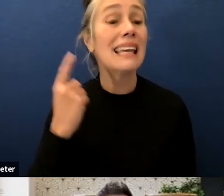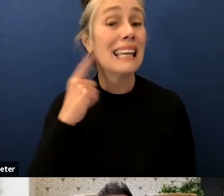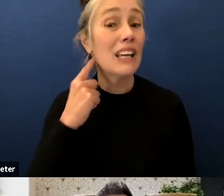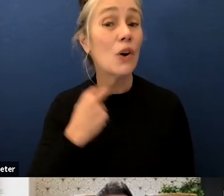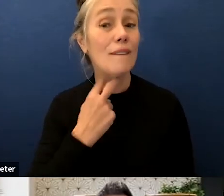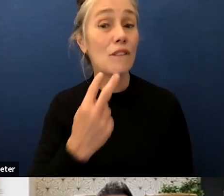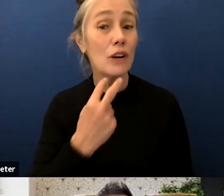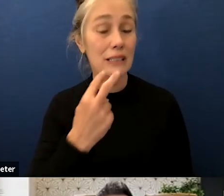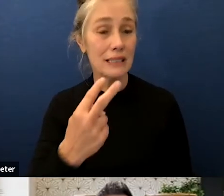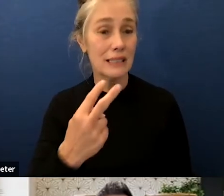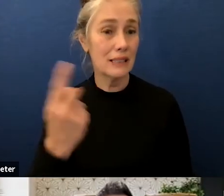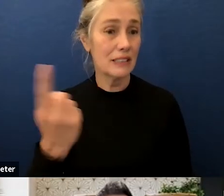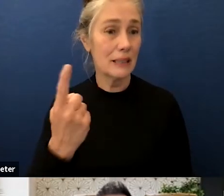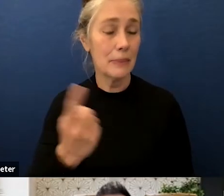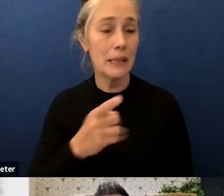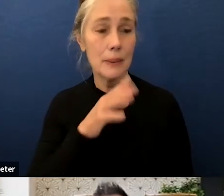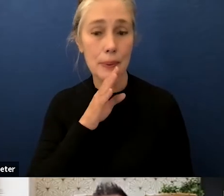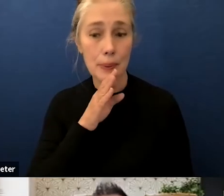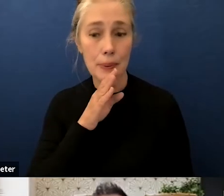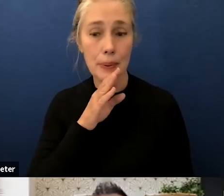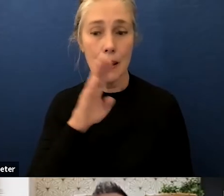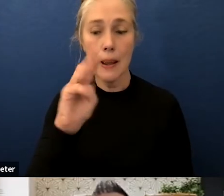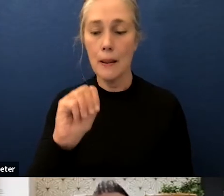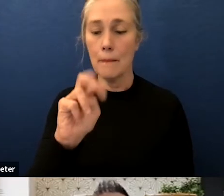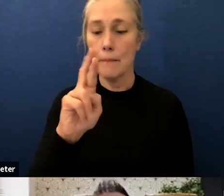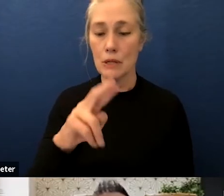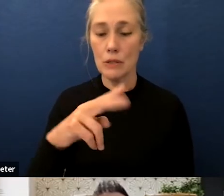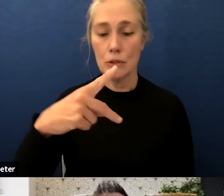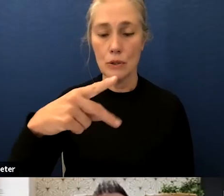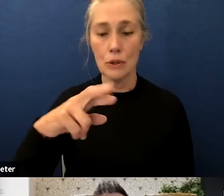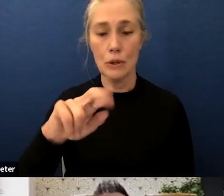just one second mr price your mic doesn't seem to be on